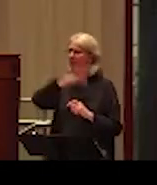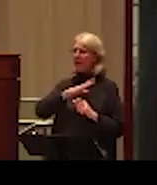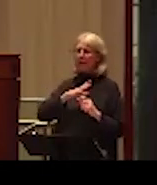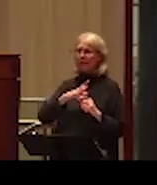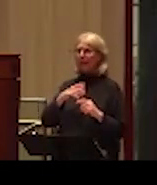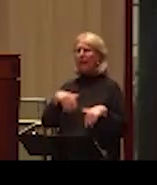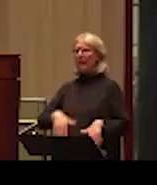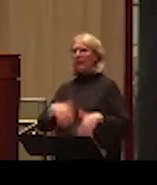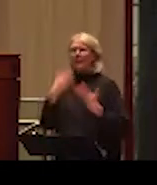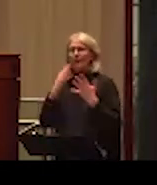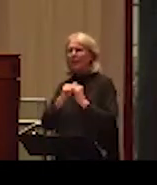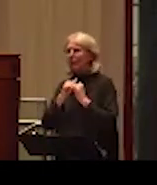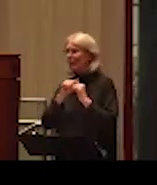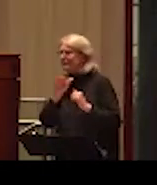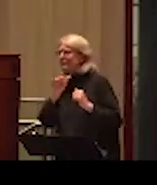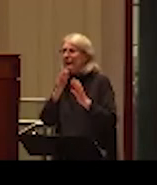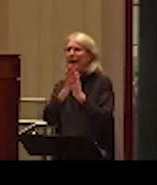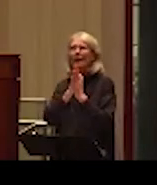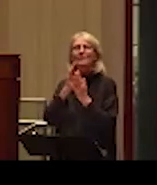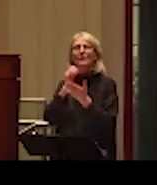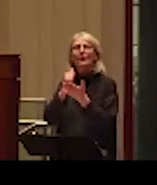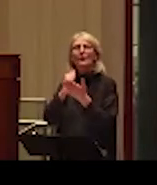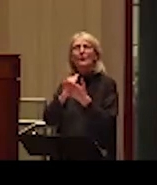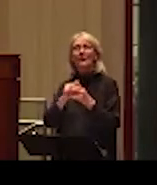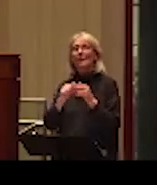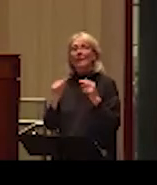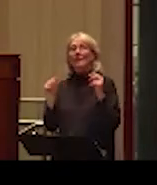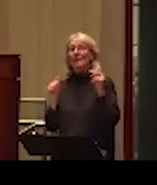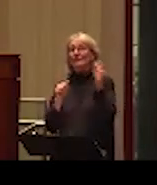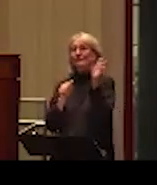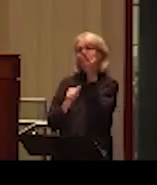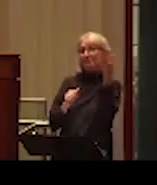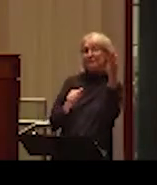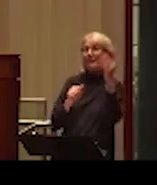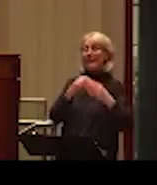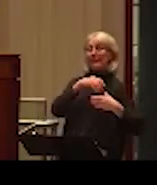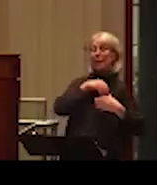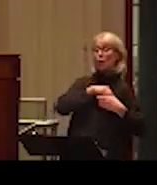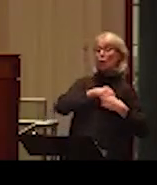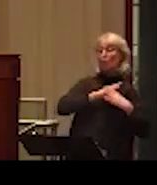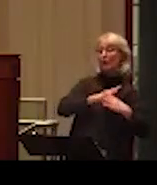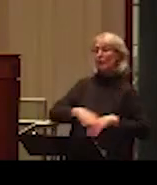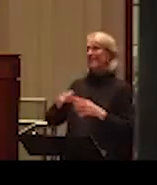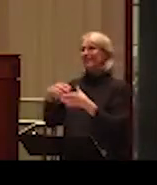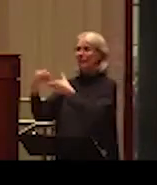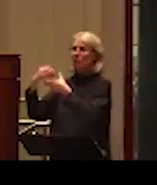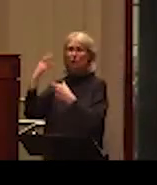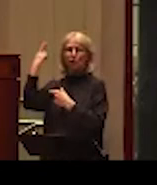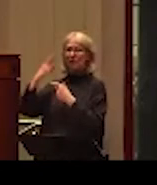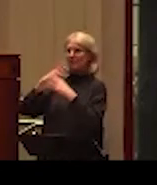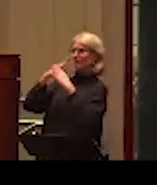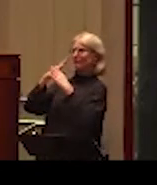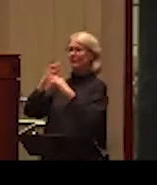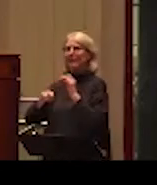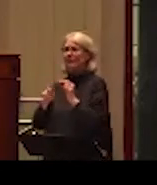And if you see on the top, these are the internal barriers, and then in the middle there, external barriers to help seeking. So what we found is that